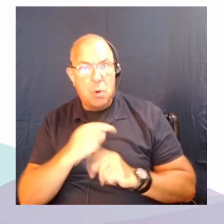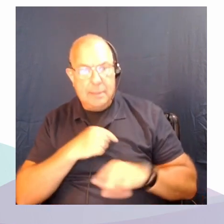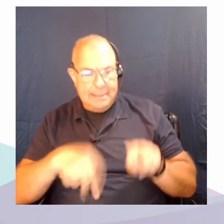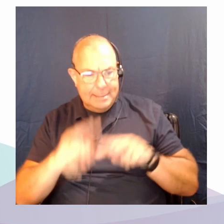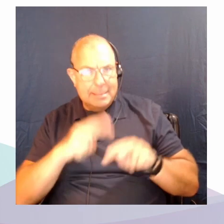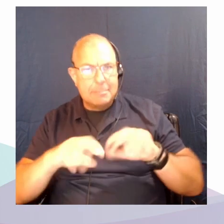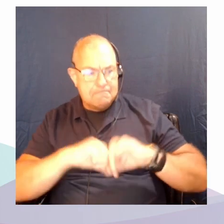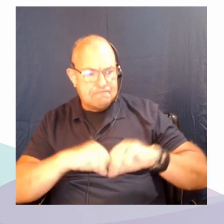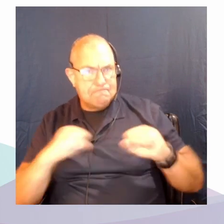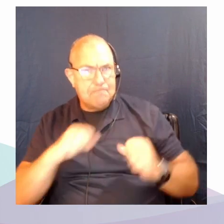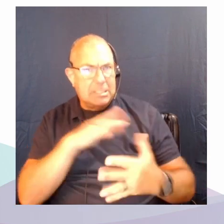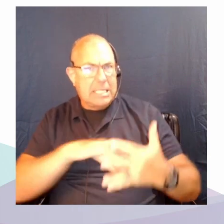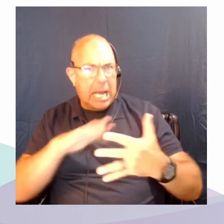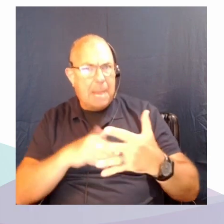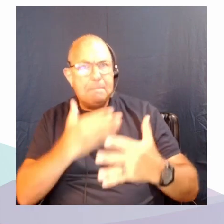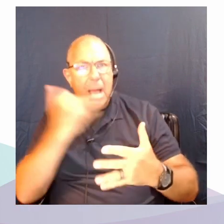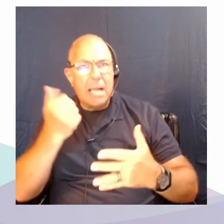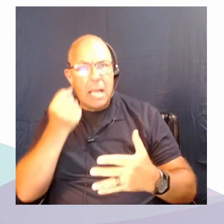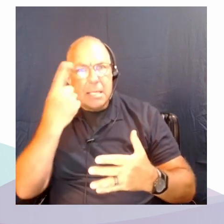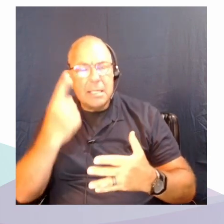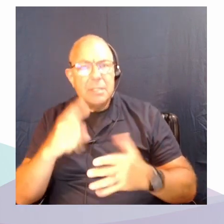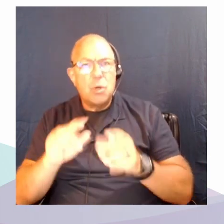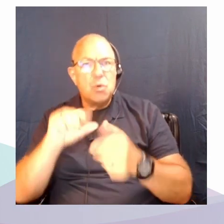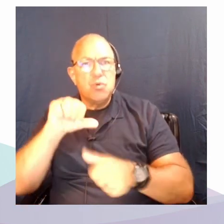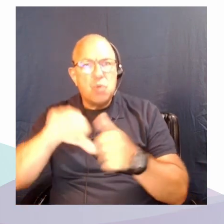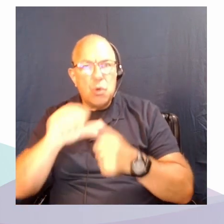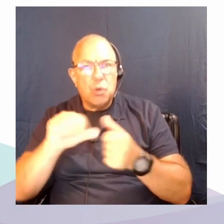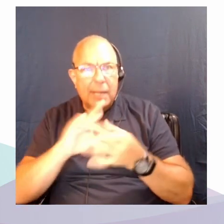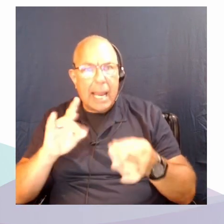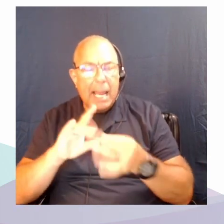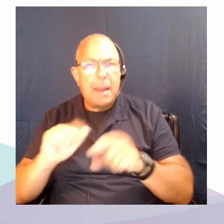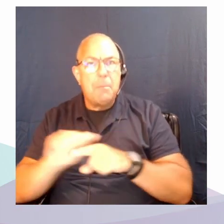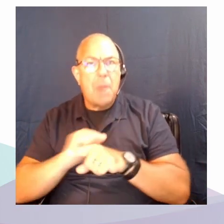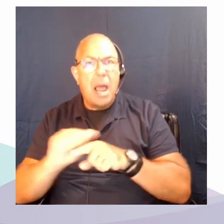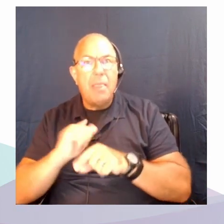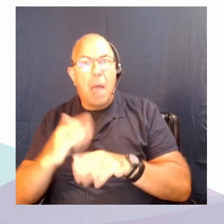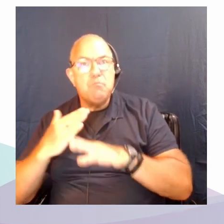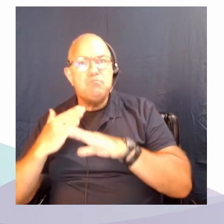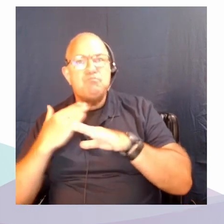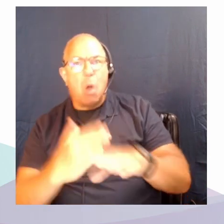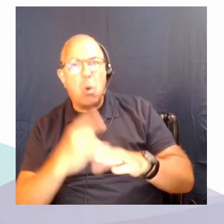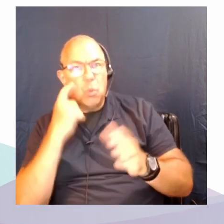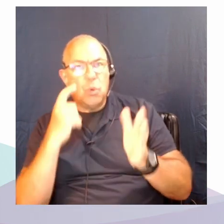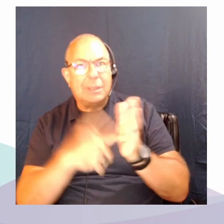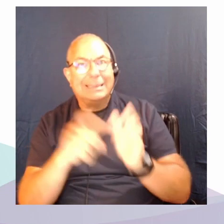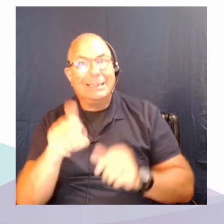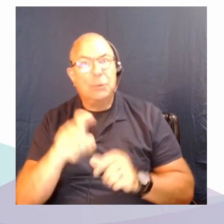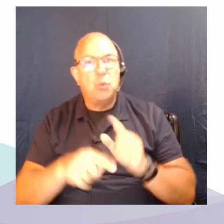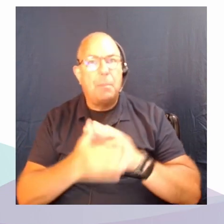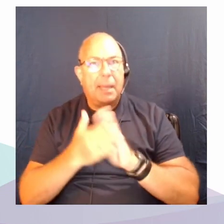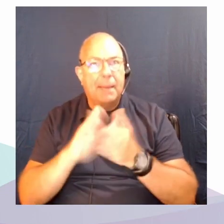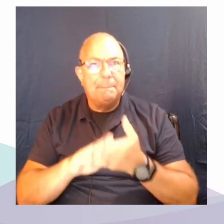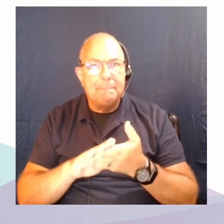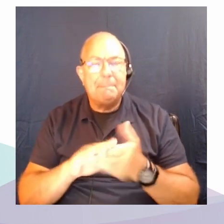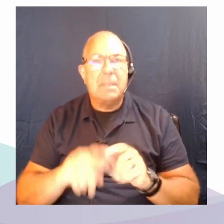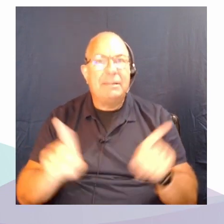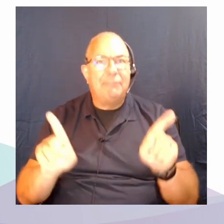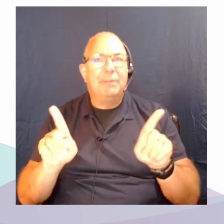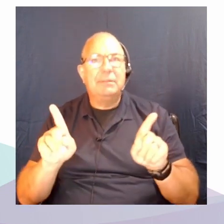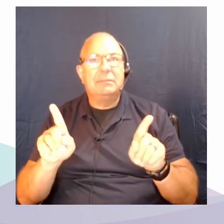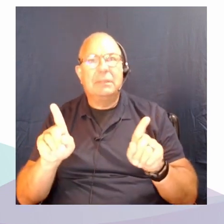narratives and practices that have blocked a recognition of the need to become different kinds of energy subjects